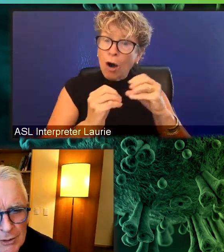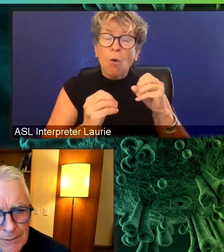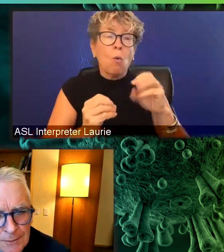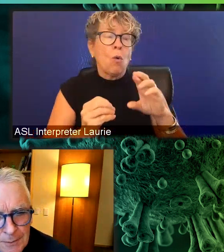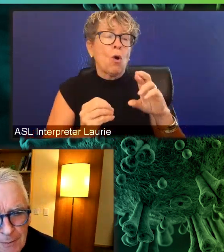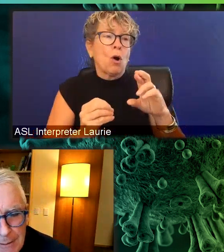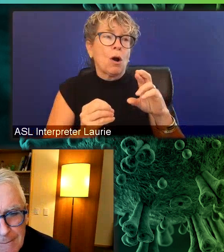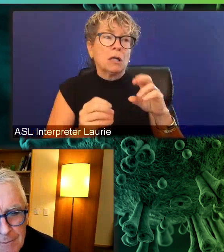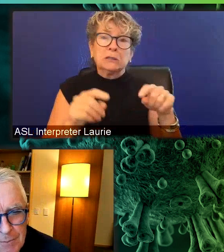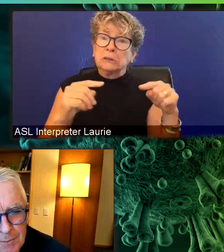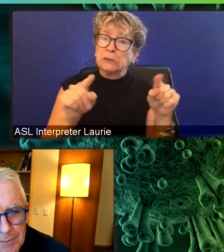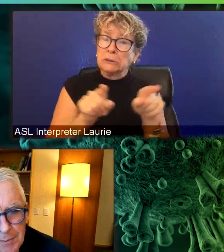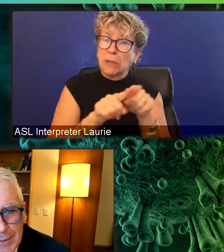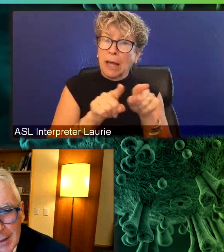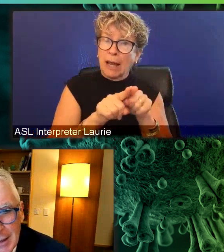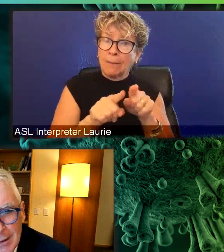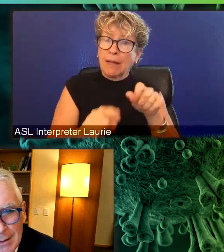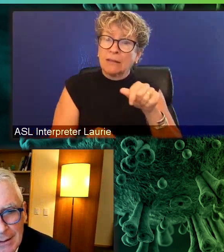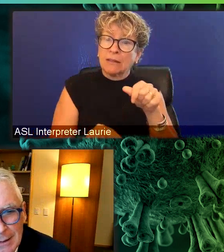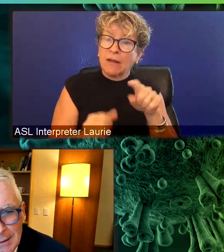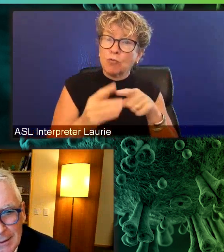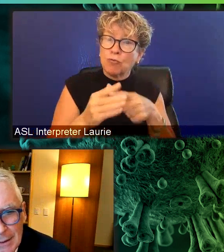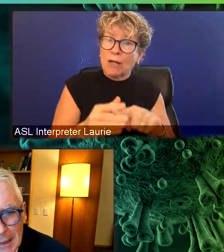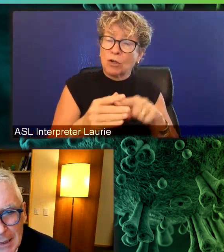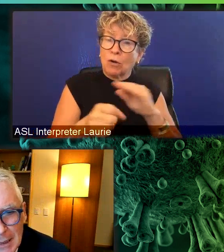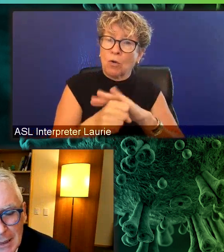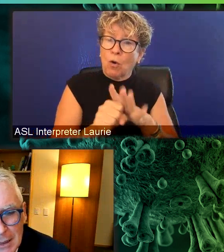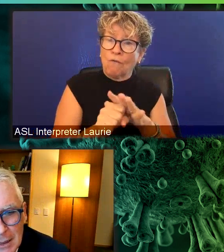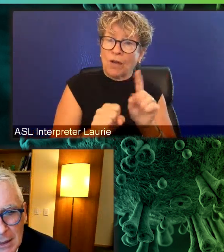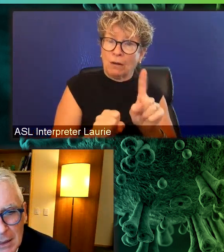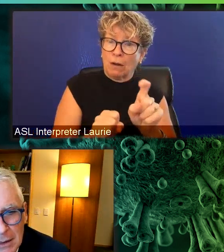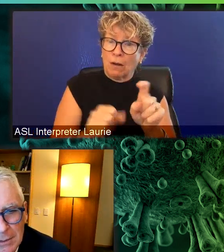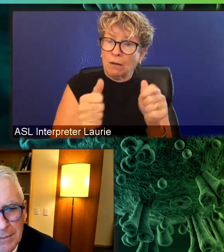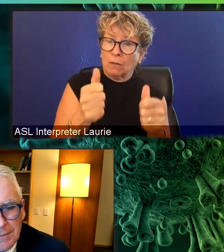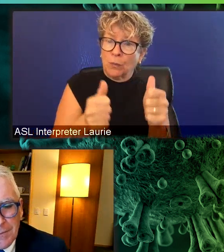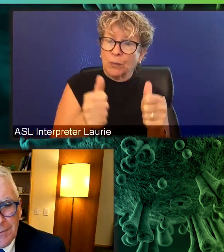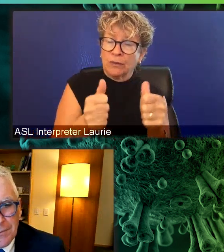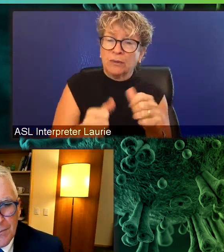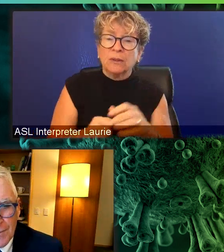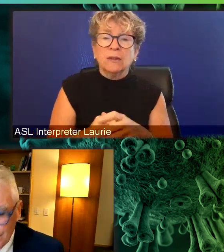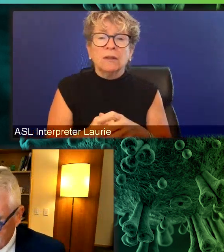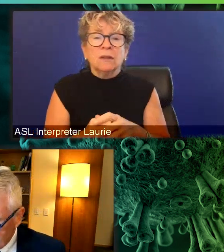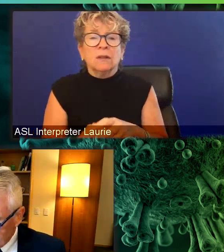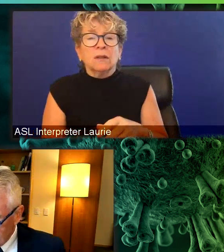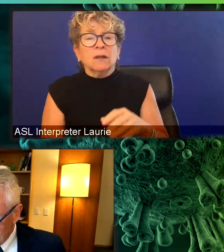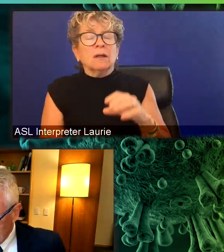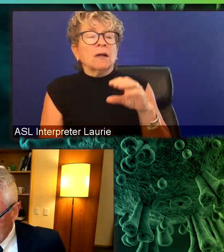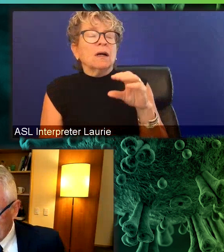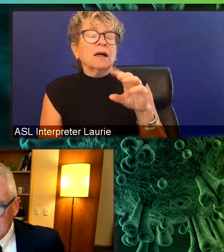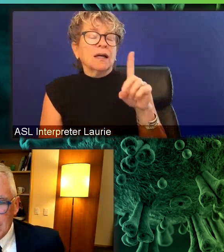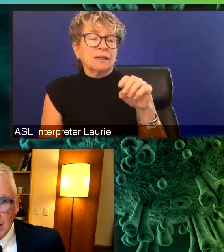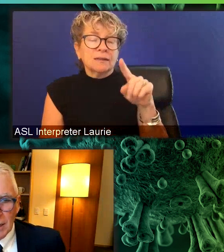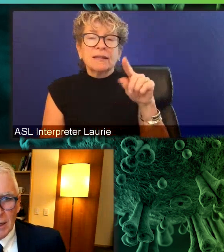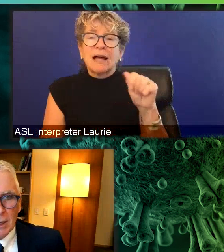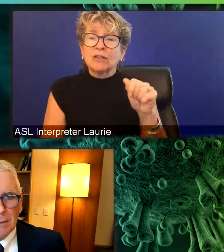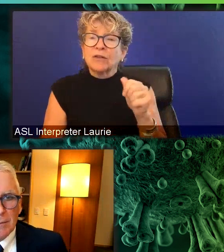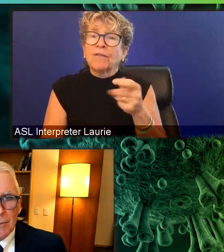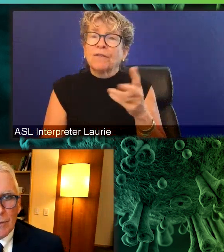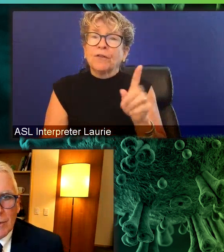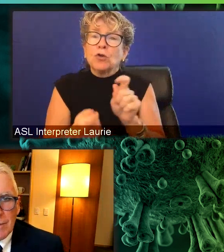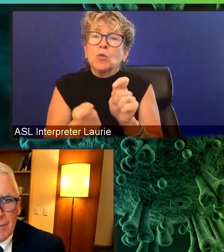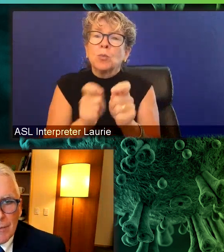the virus? Yeah. So, um, so there's a few key, um, mutations in Delta that make it more transmissible.